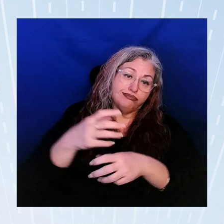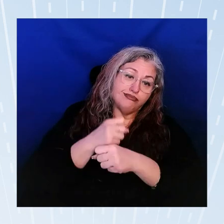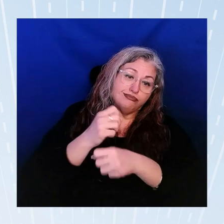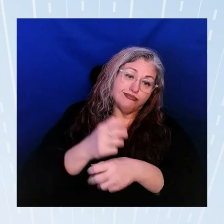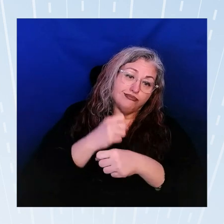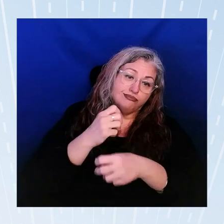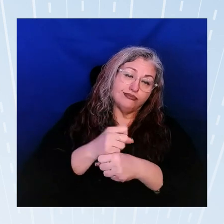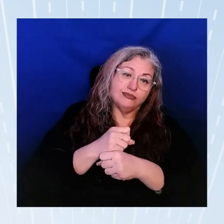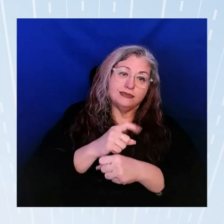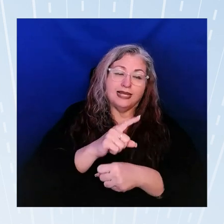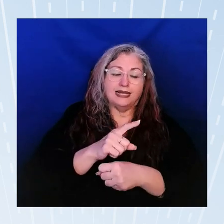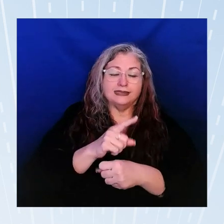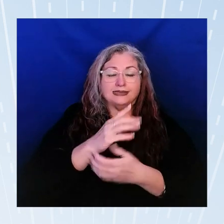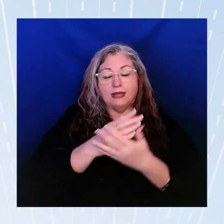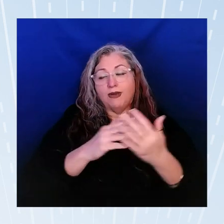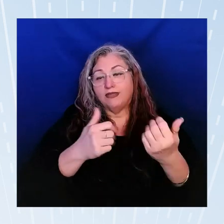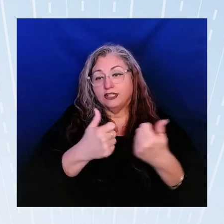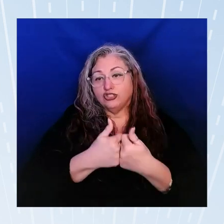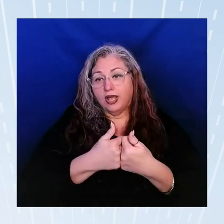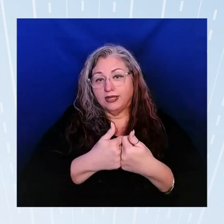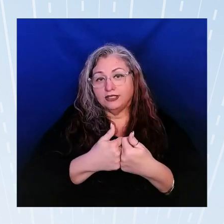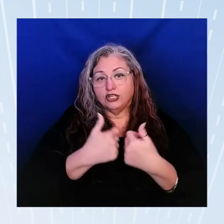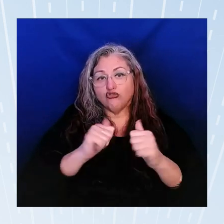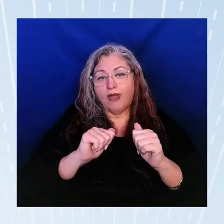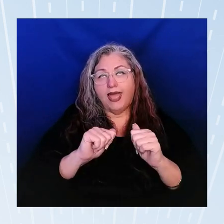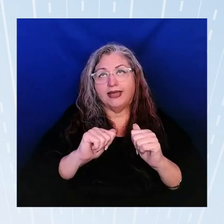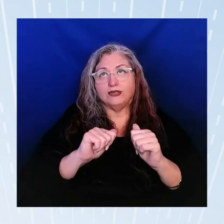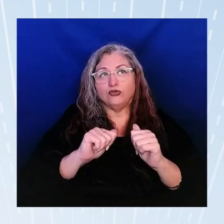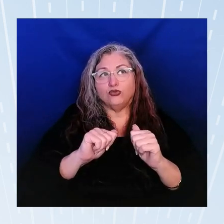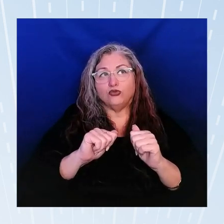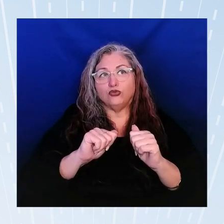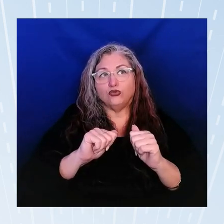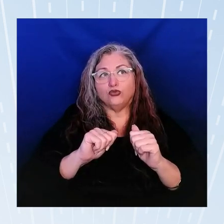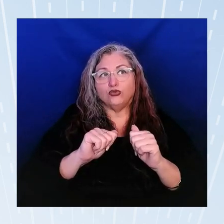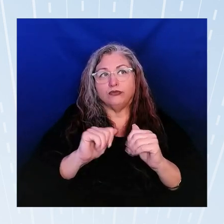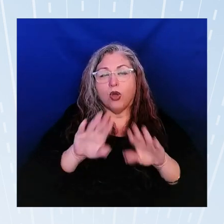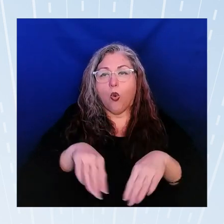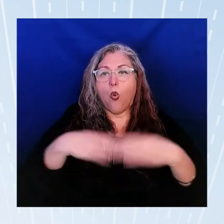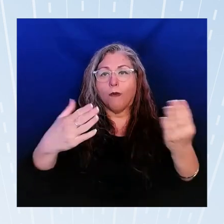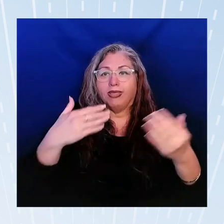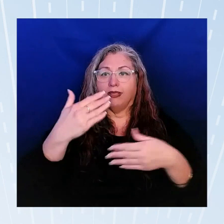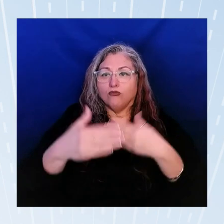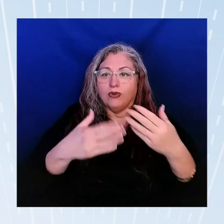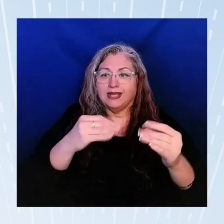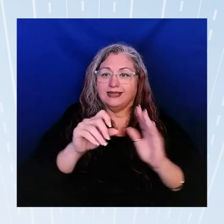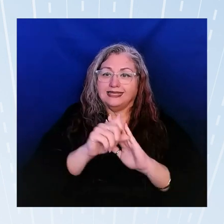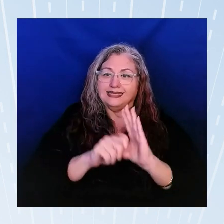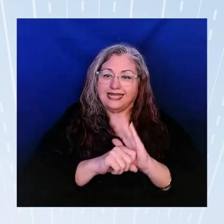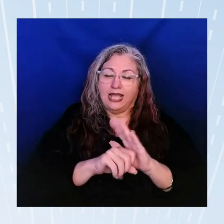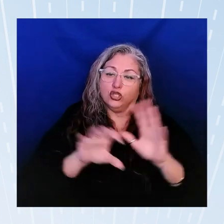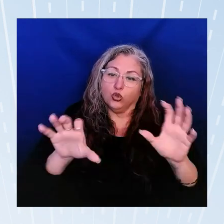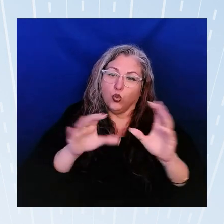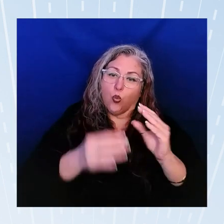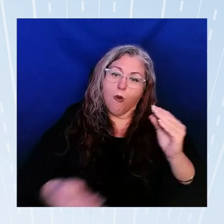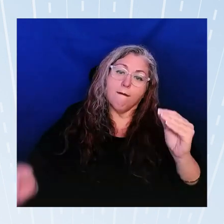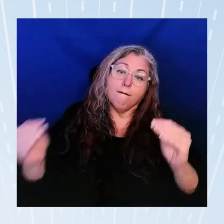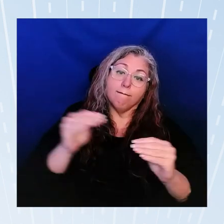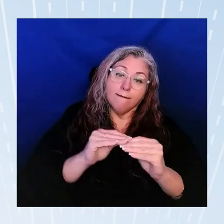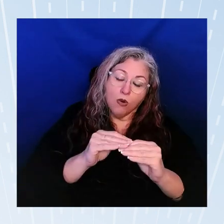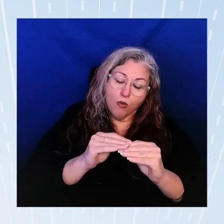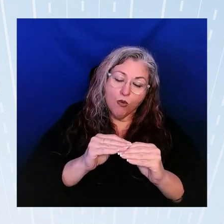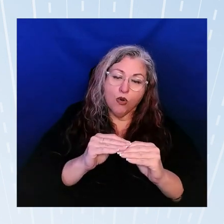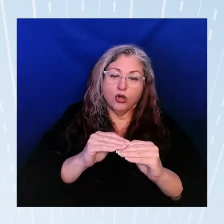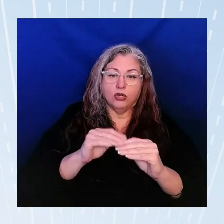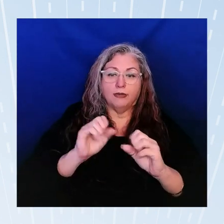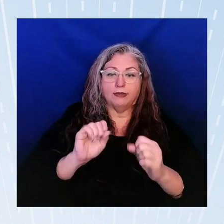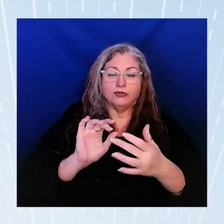that's part of the challenges is trying to like open up that whole process and getting the state to do more to be able to reach